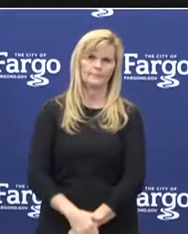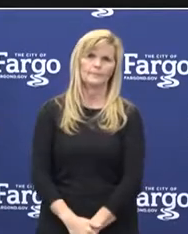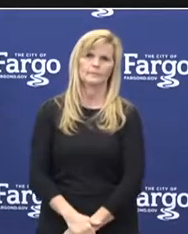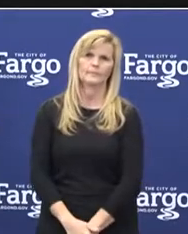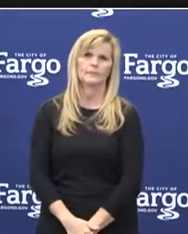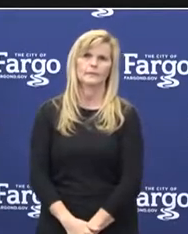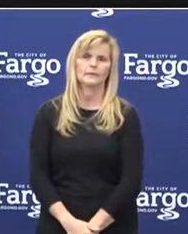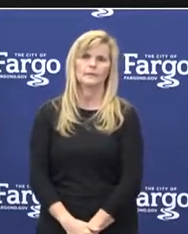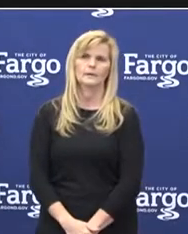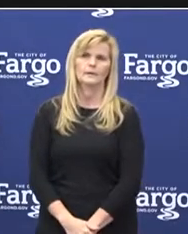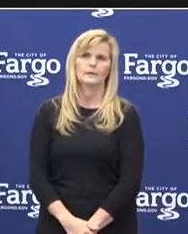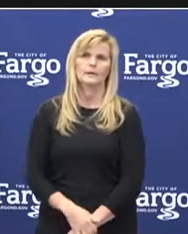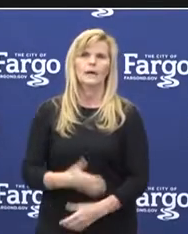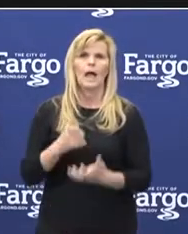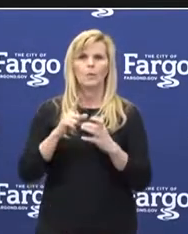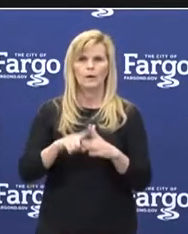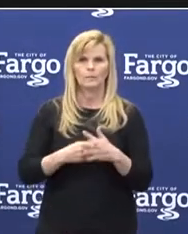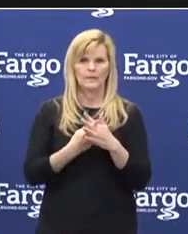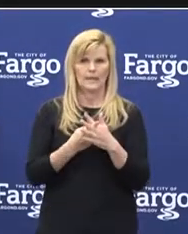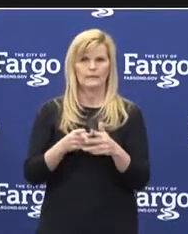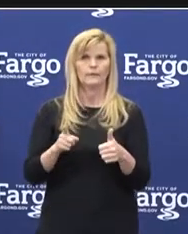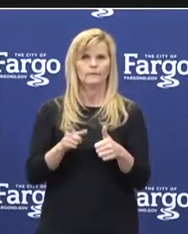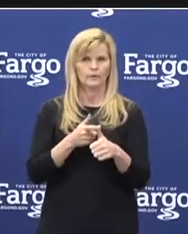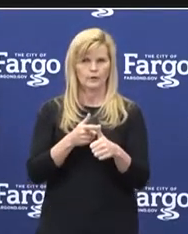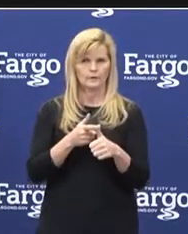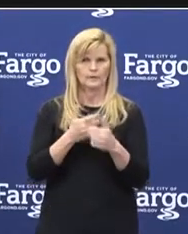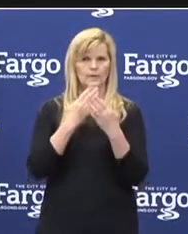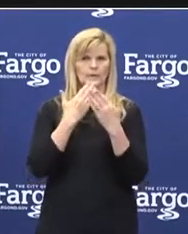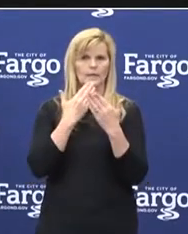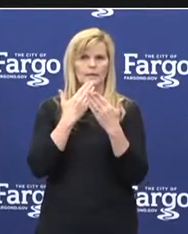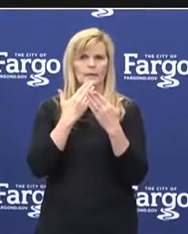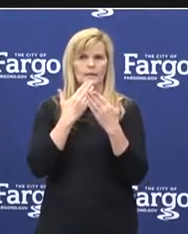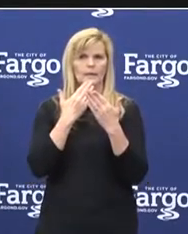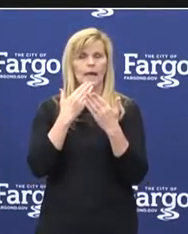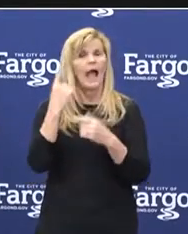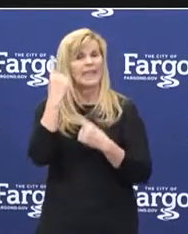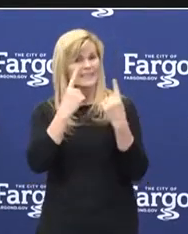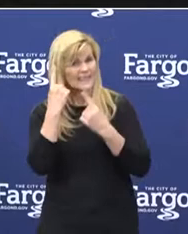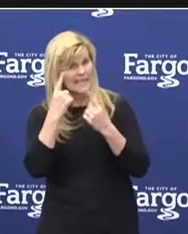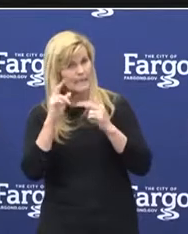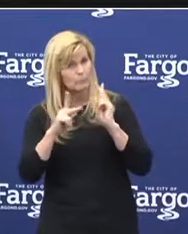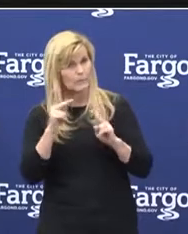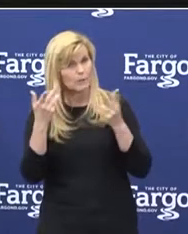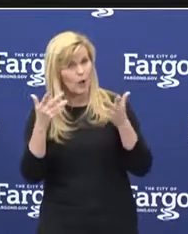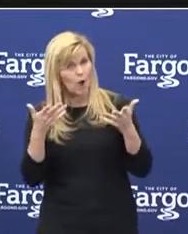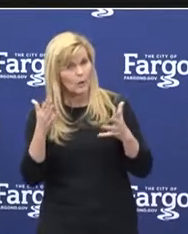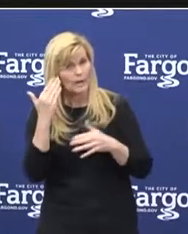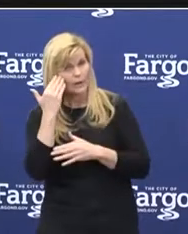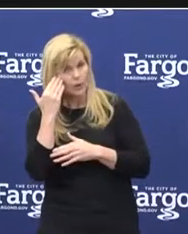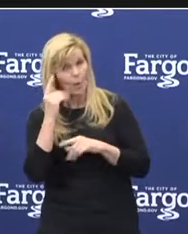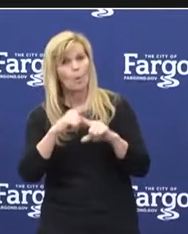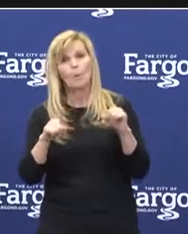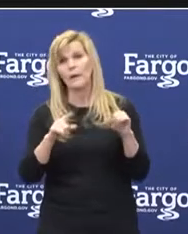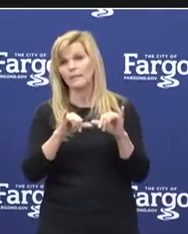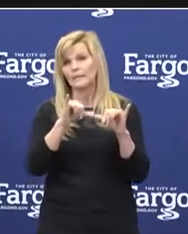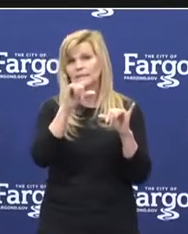I think I'll just begin by stating, first of all, I think people already are aware, but the stay-at-home,